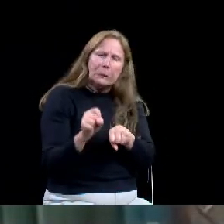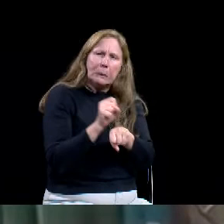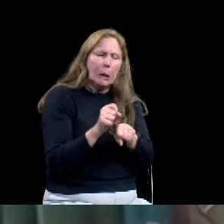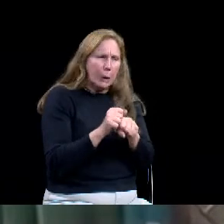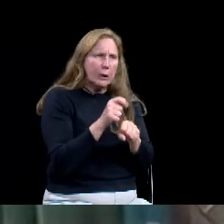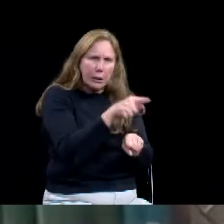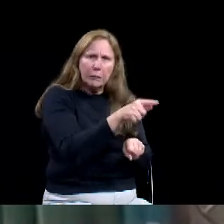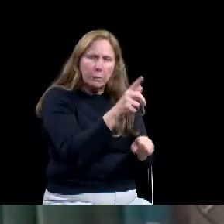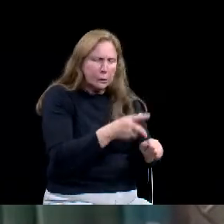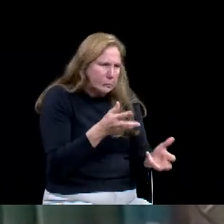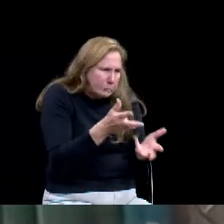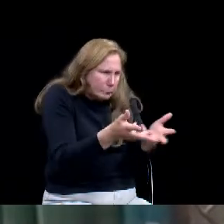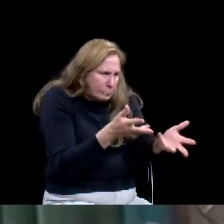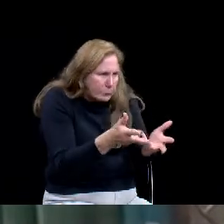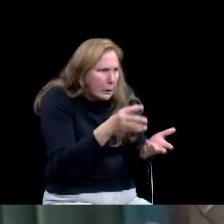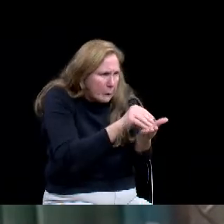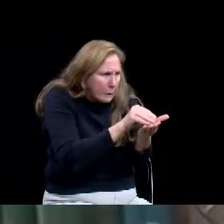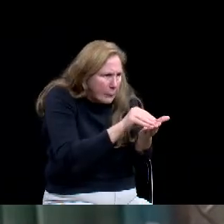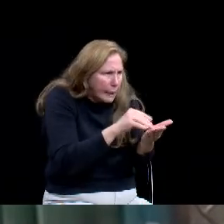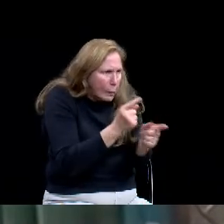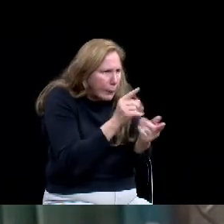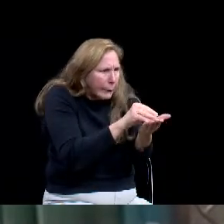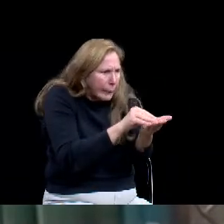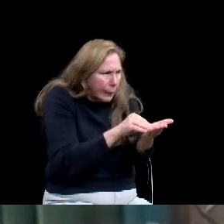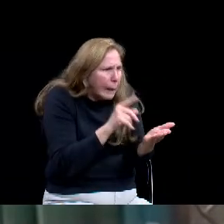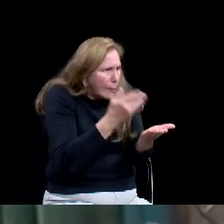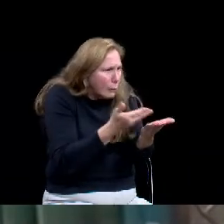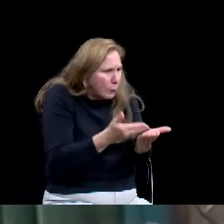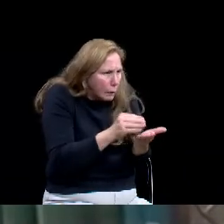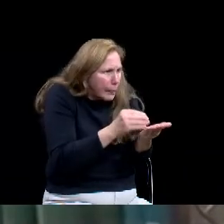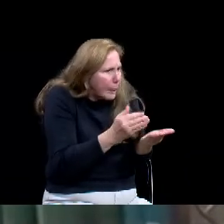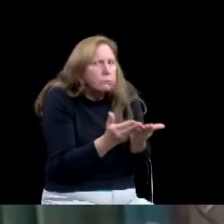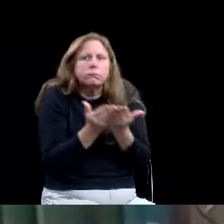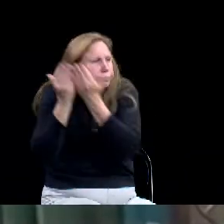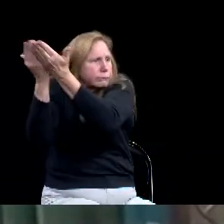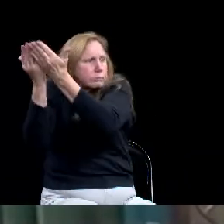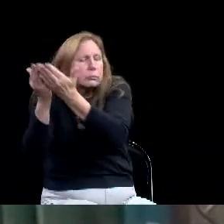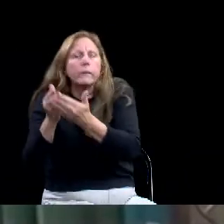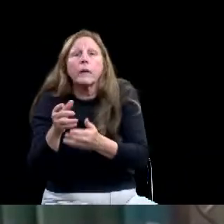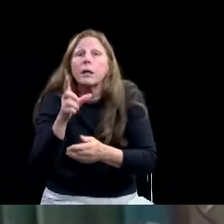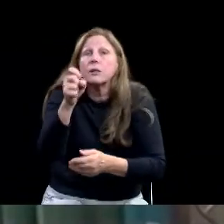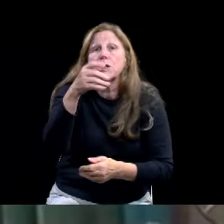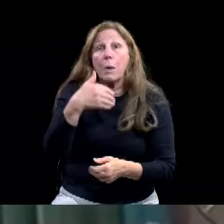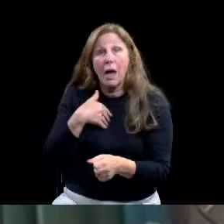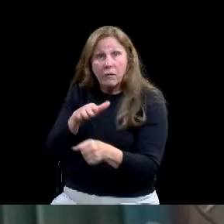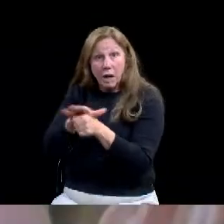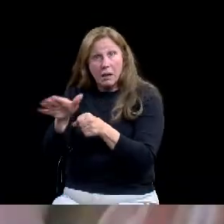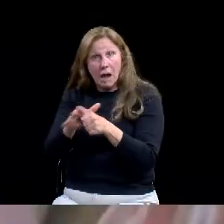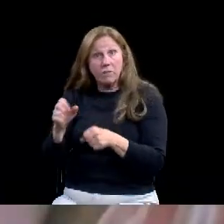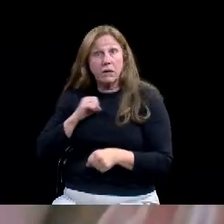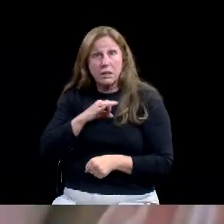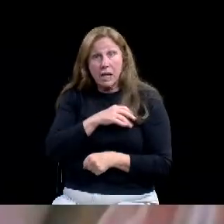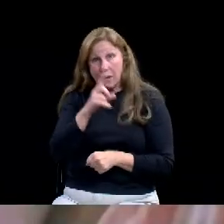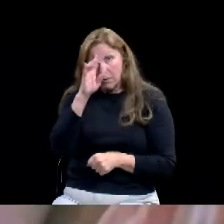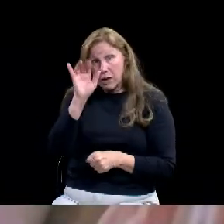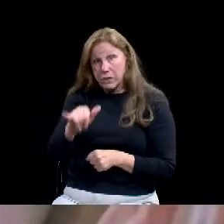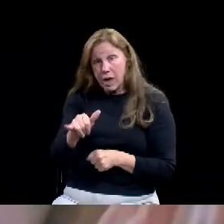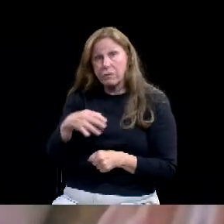process all of the applications. It's, it's really just making sure people are eligible and then getting them in the pipeline. Is that right? Yes, ma'am. That's true.